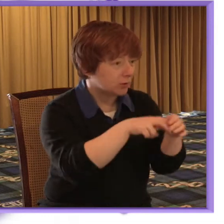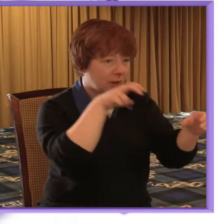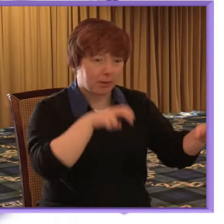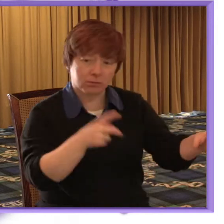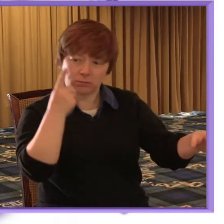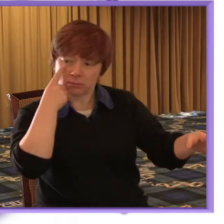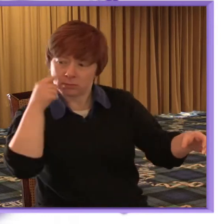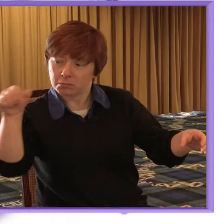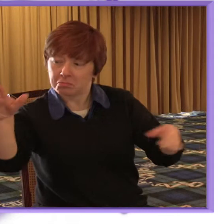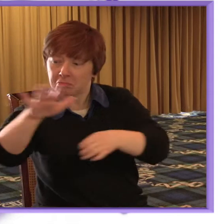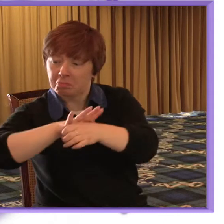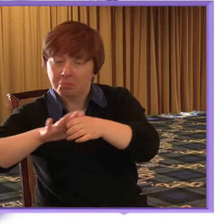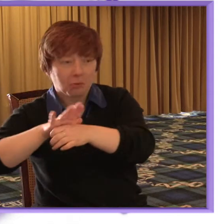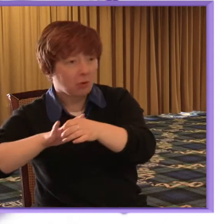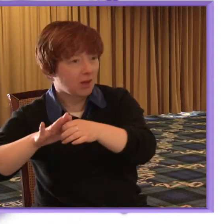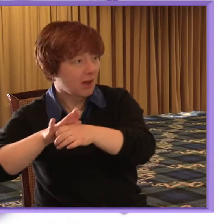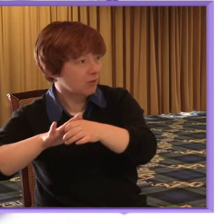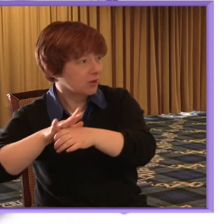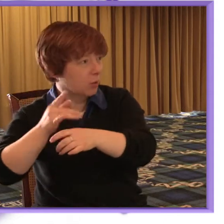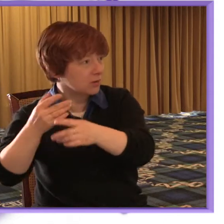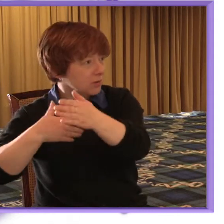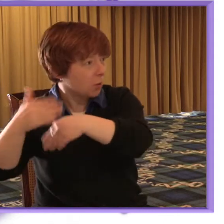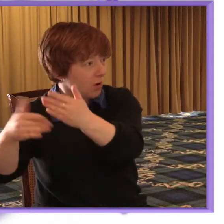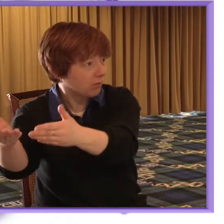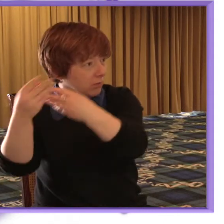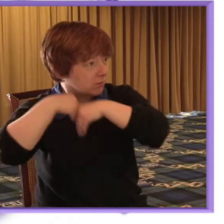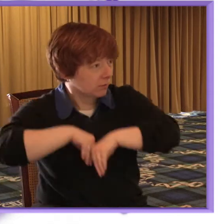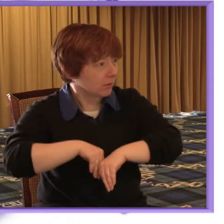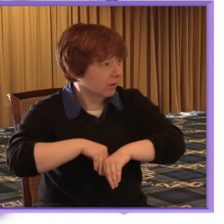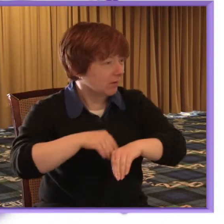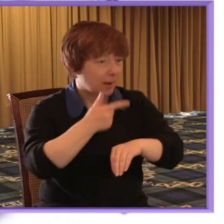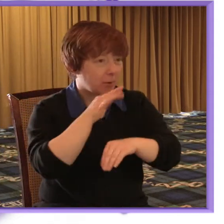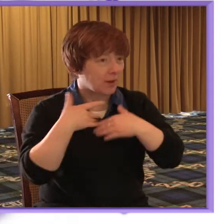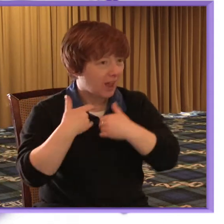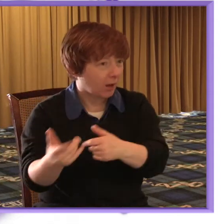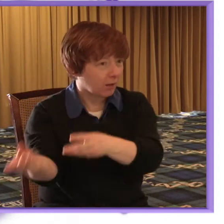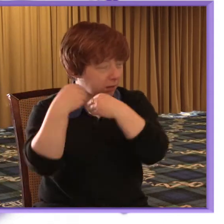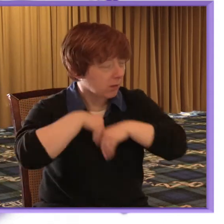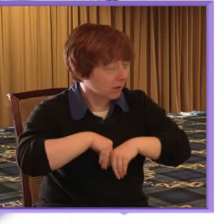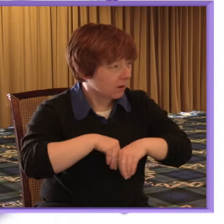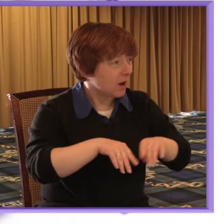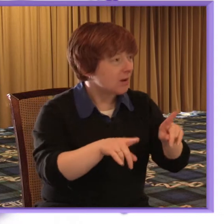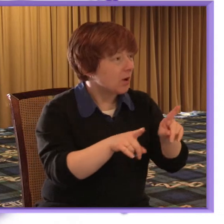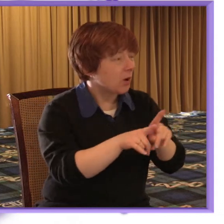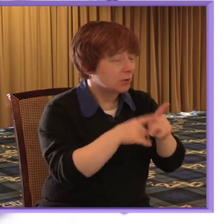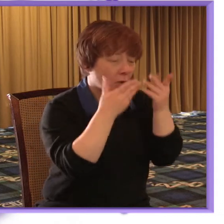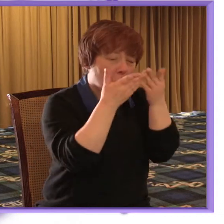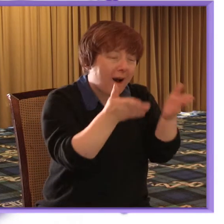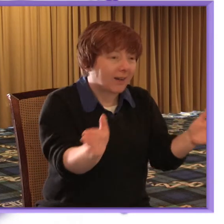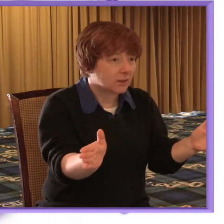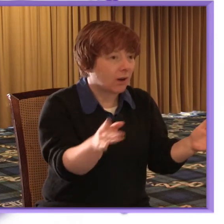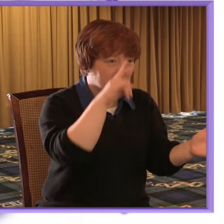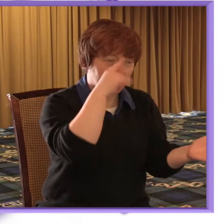areas such as public health and I guess that really huge thing about the wider social determinants of health so